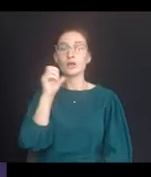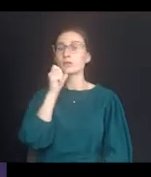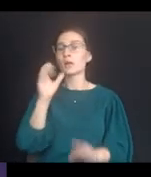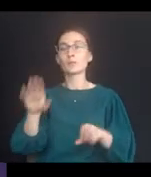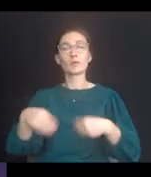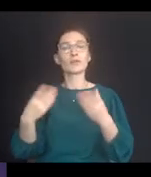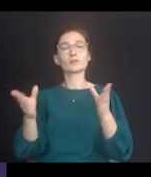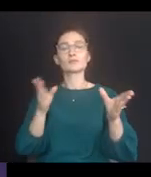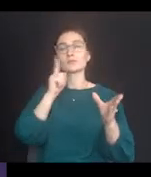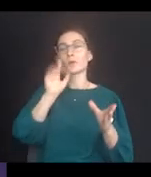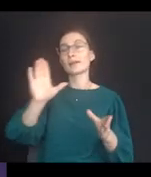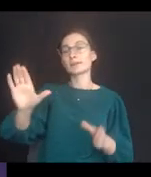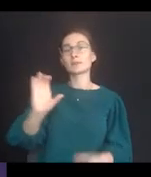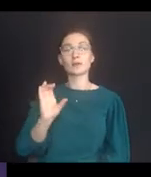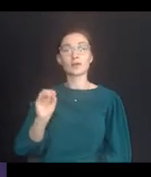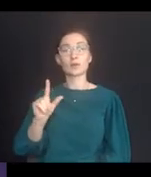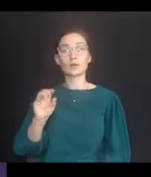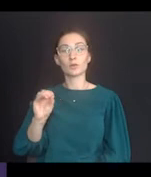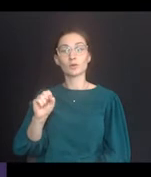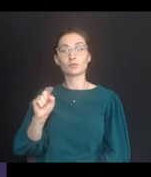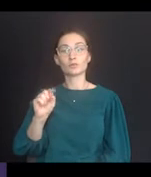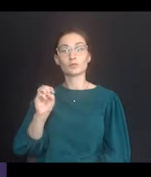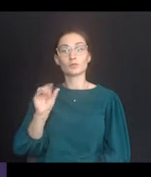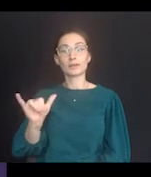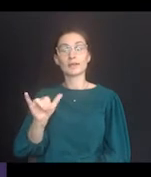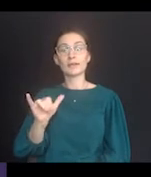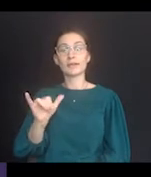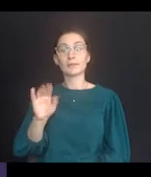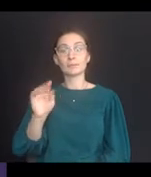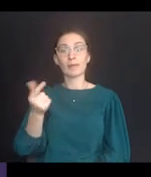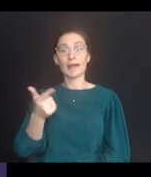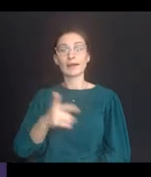services for his colostomy bag while he attended.